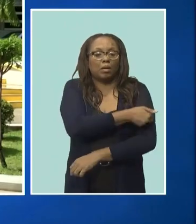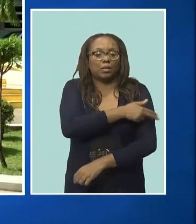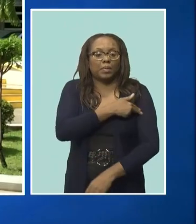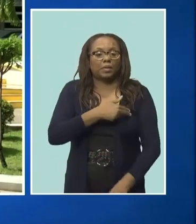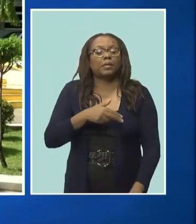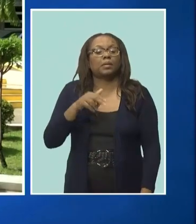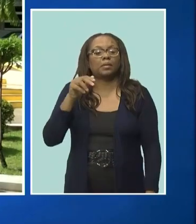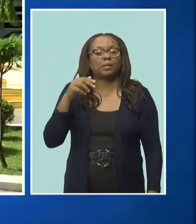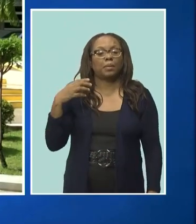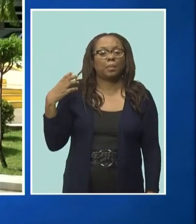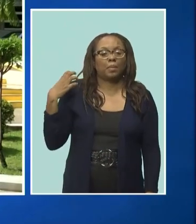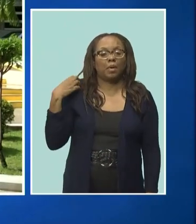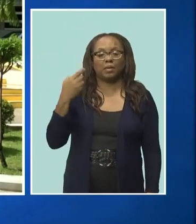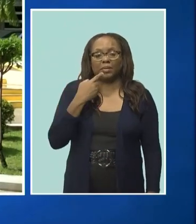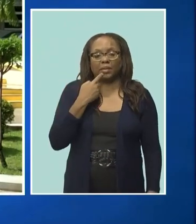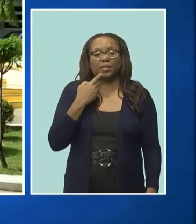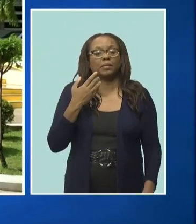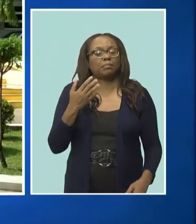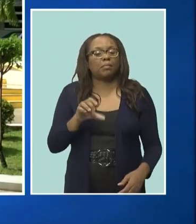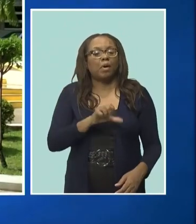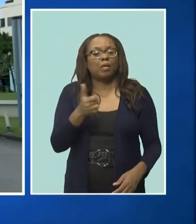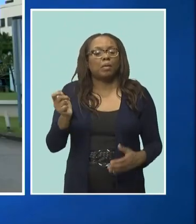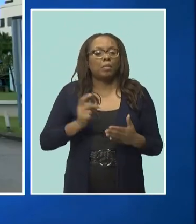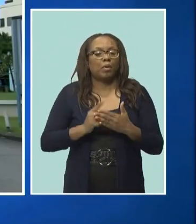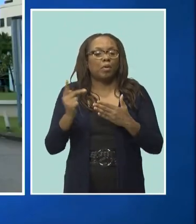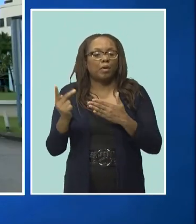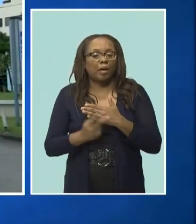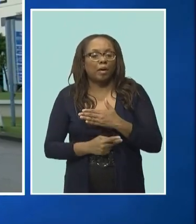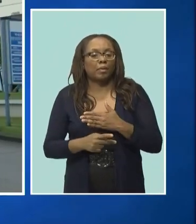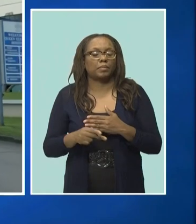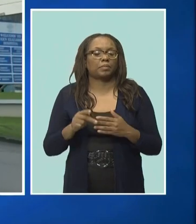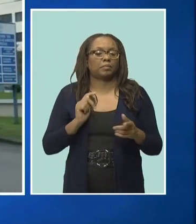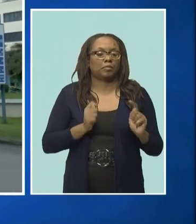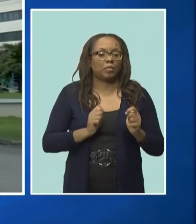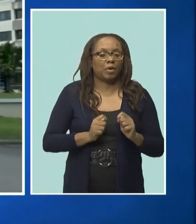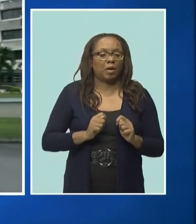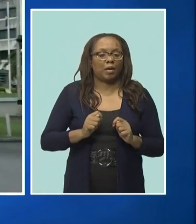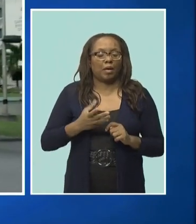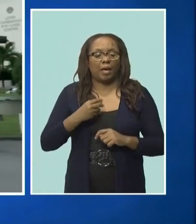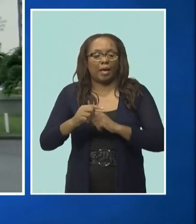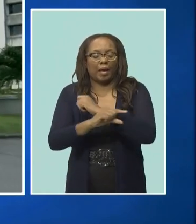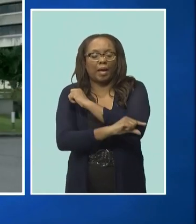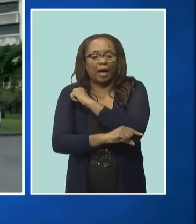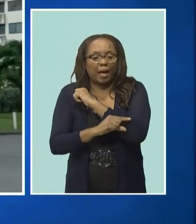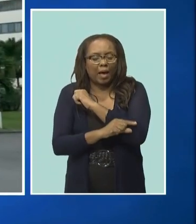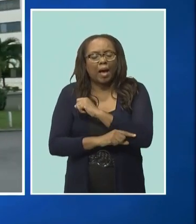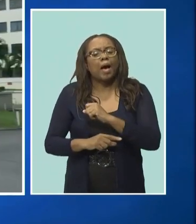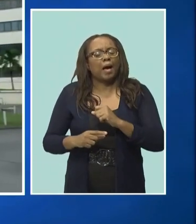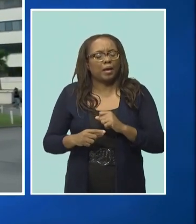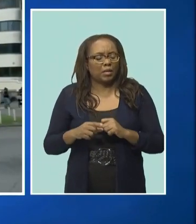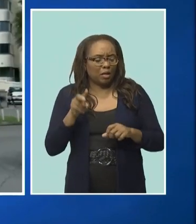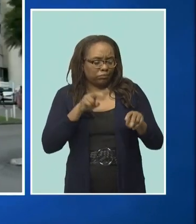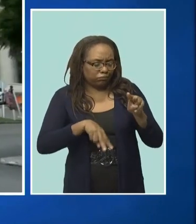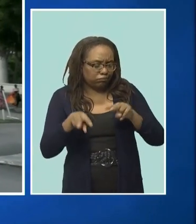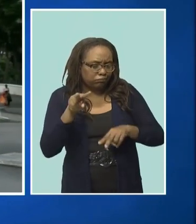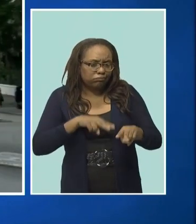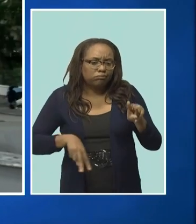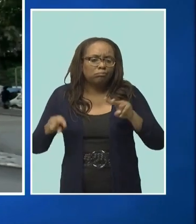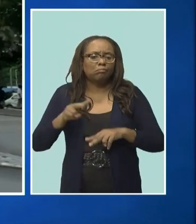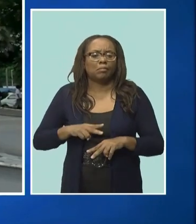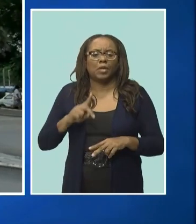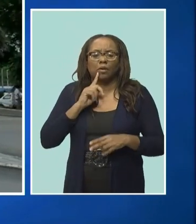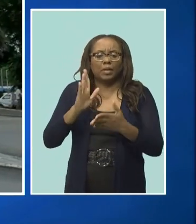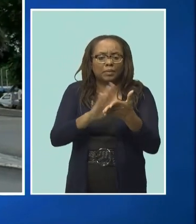stated that similar programs in Trinidad and Ghana were carefully examined and teething problems identified and corrected. In commending the